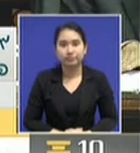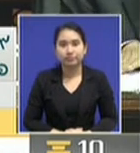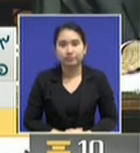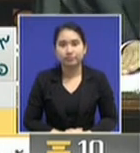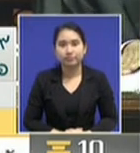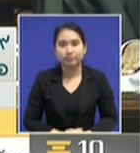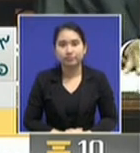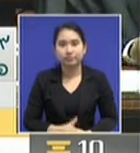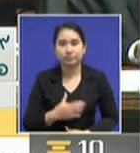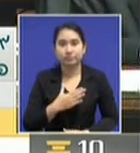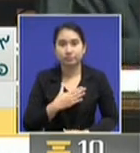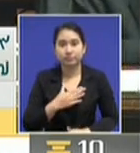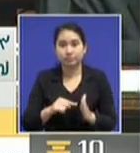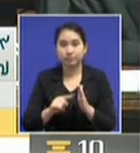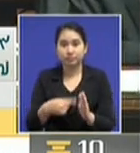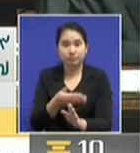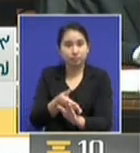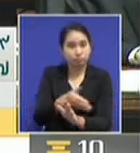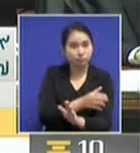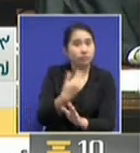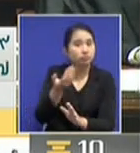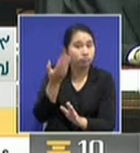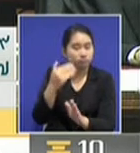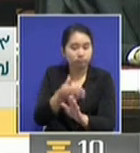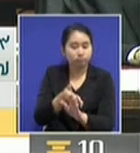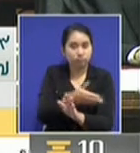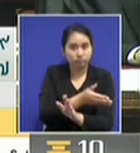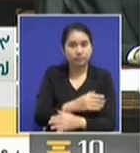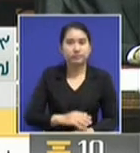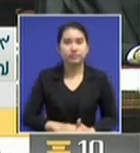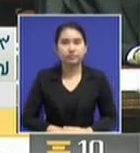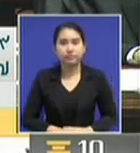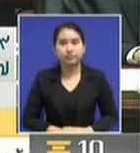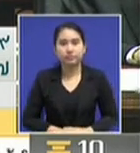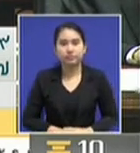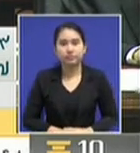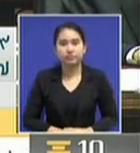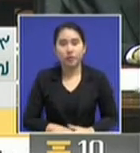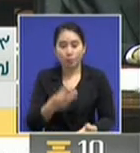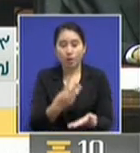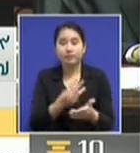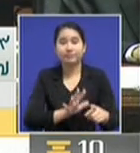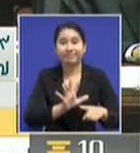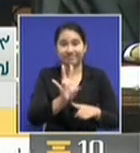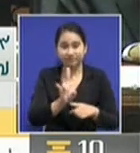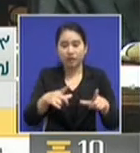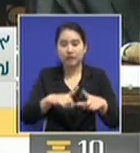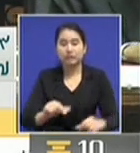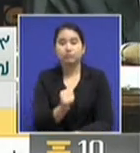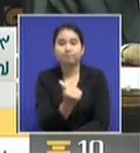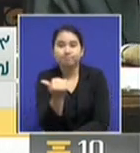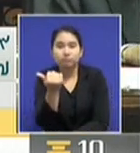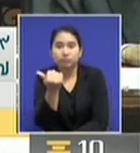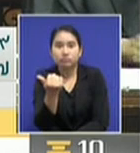to discuss whether we would accept the invitation by the Palang Prashalat Party to